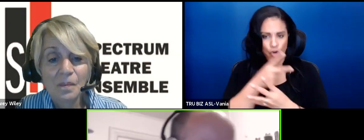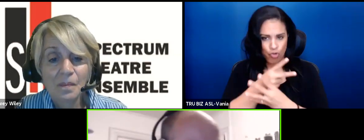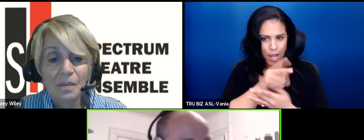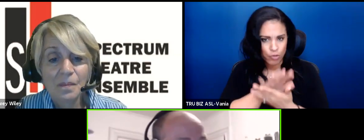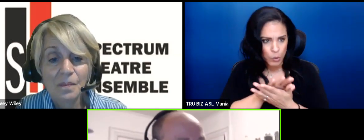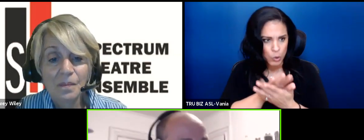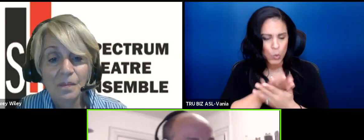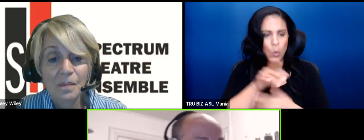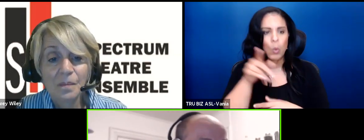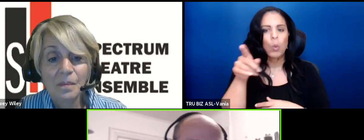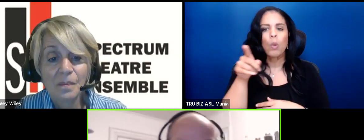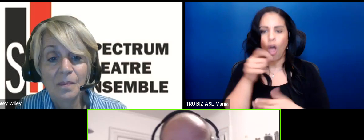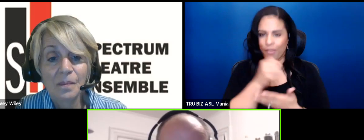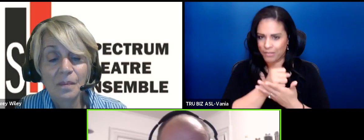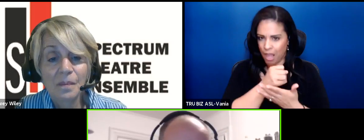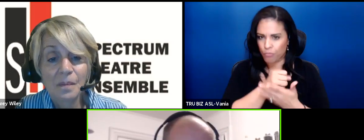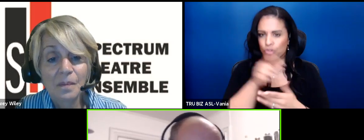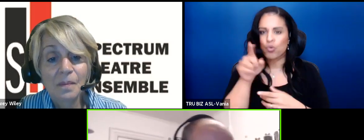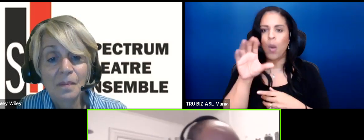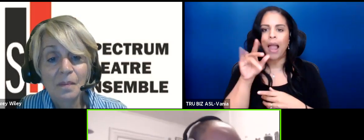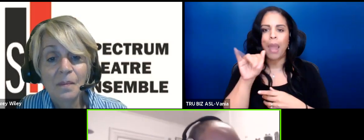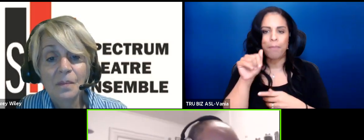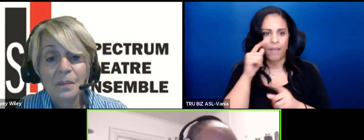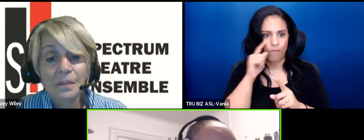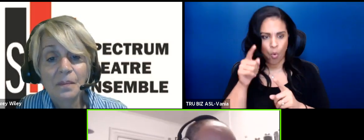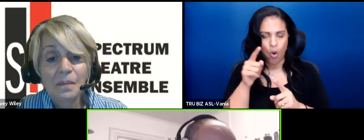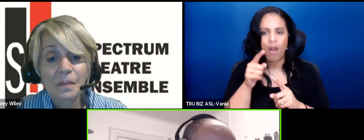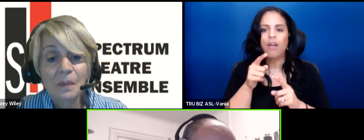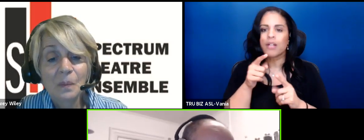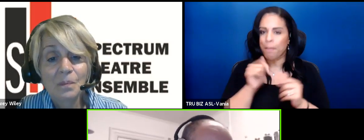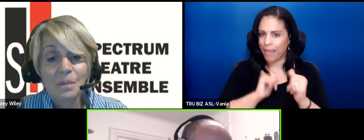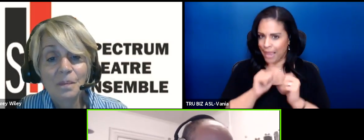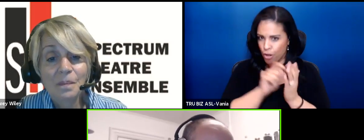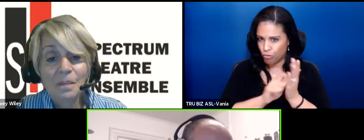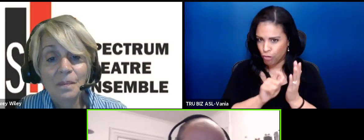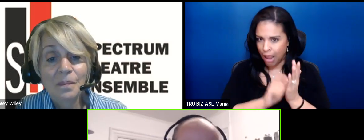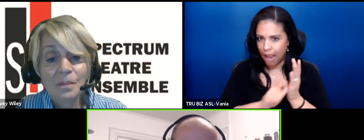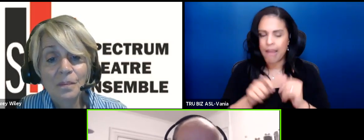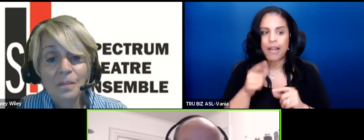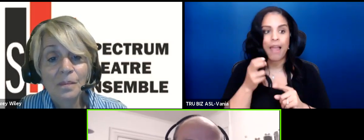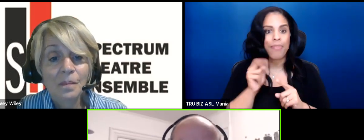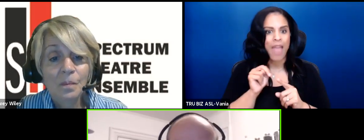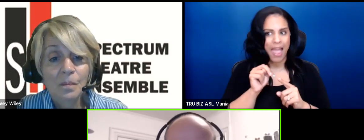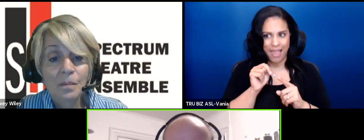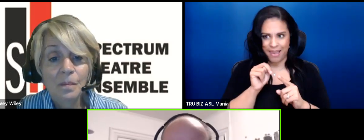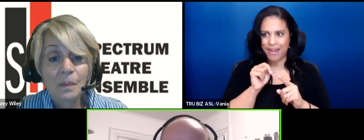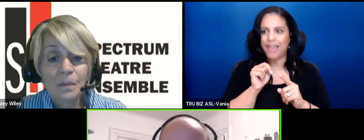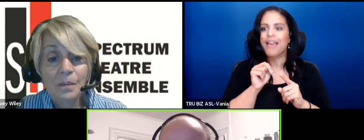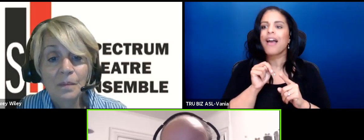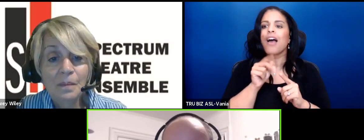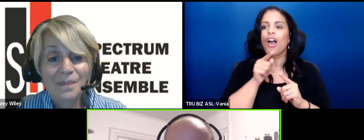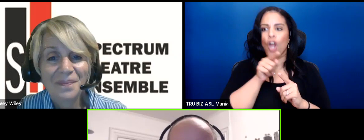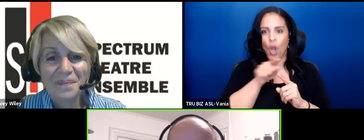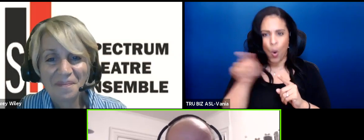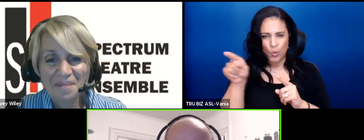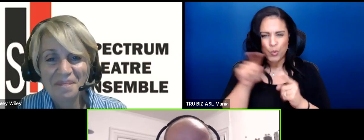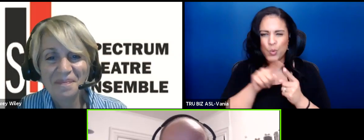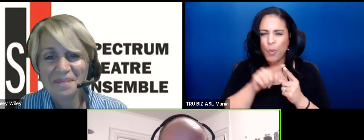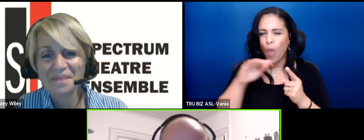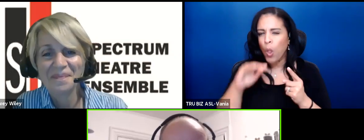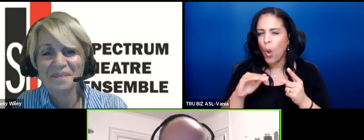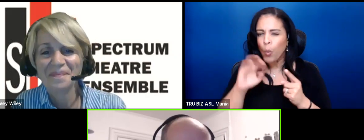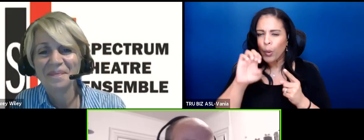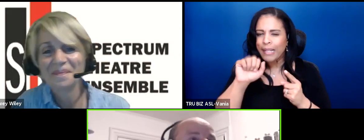um on a scholarship to Columbia for playwriting and was then turned over into the Lower East Side where